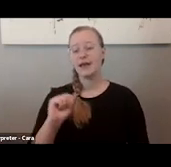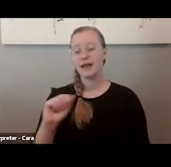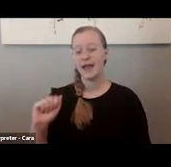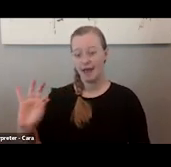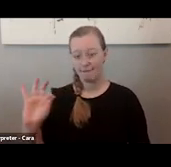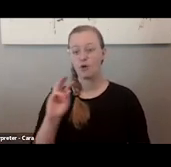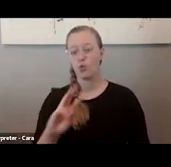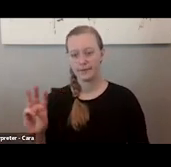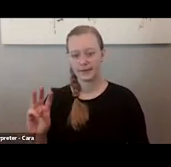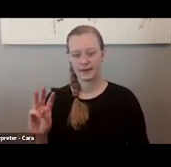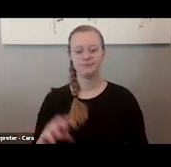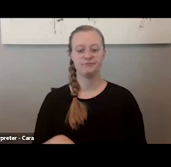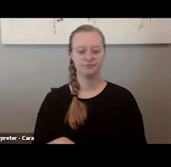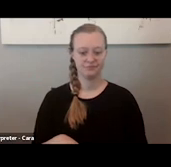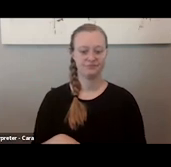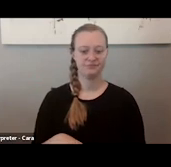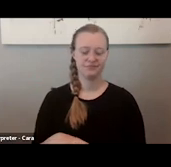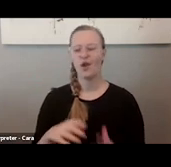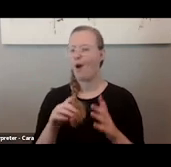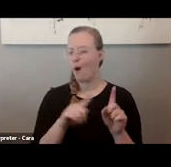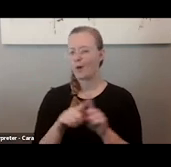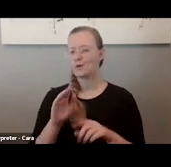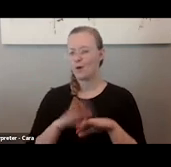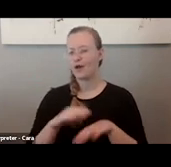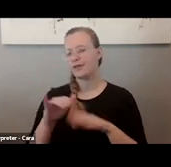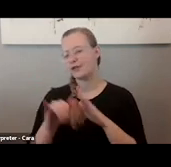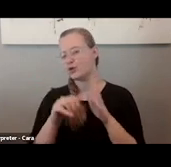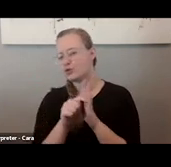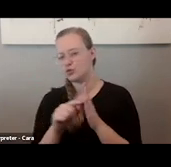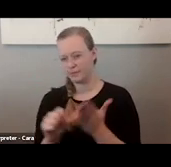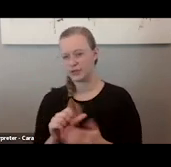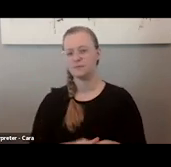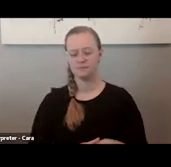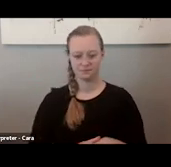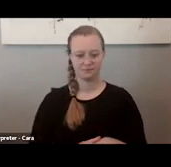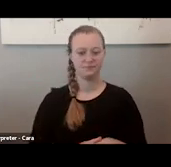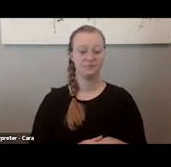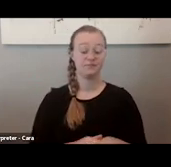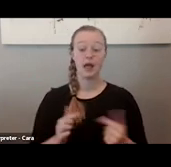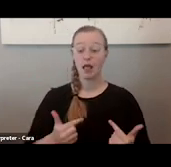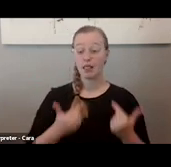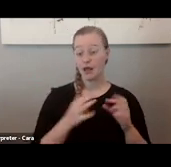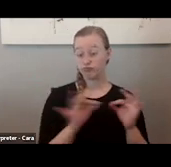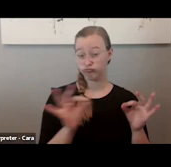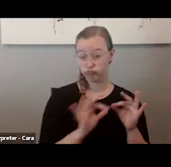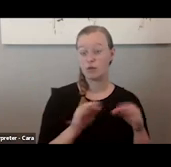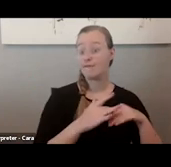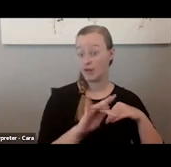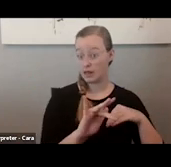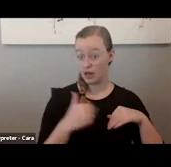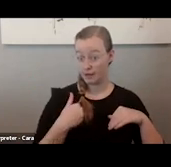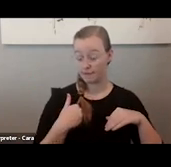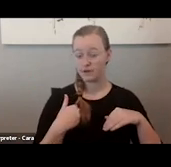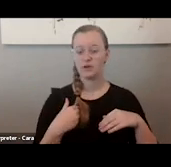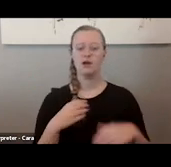addition to the Americans for the website's YouTube page. An automated live transcript is available for viewing. To turn it